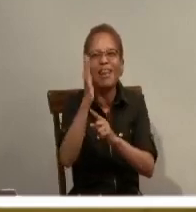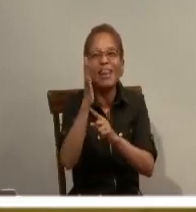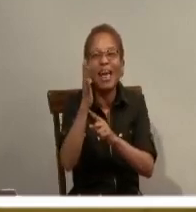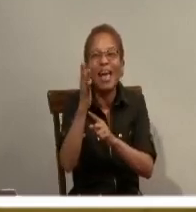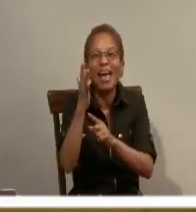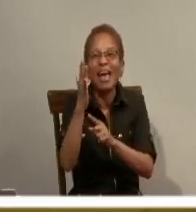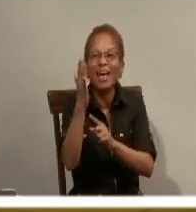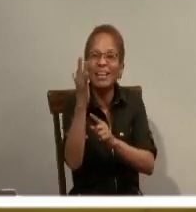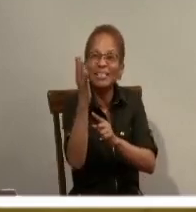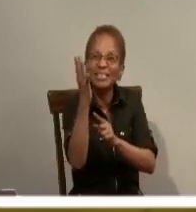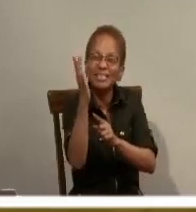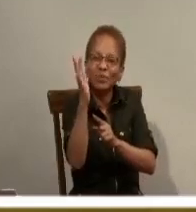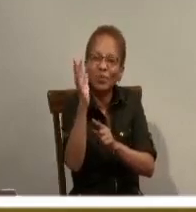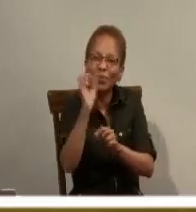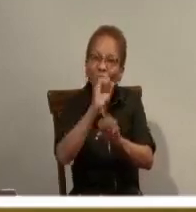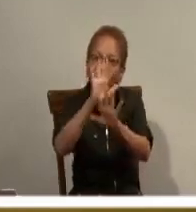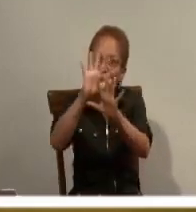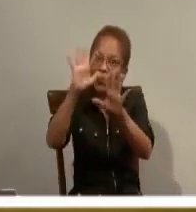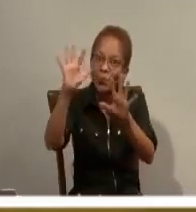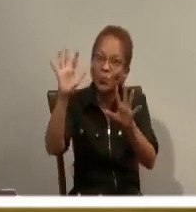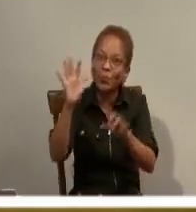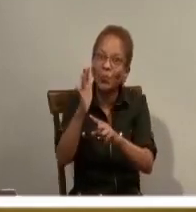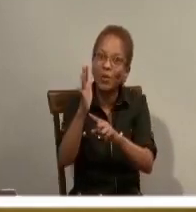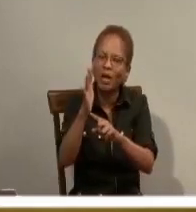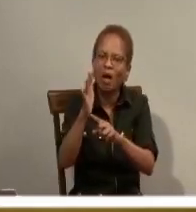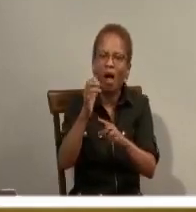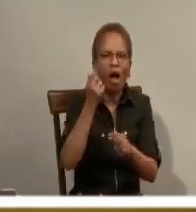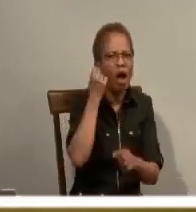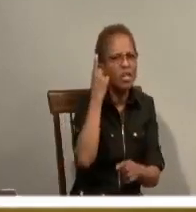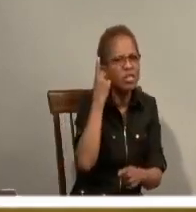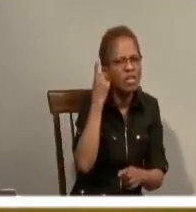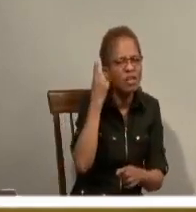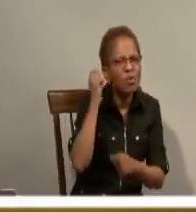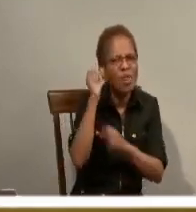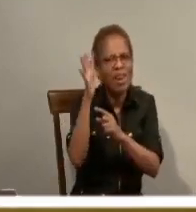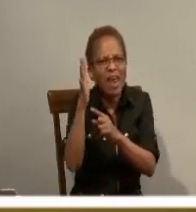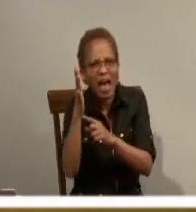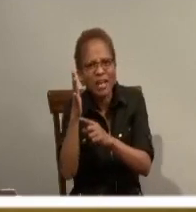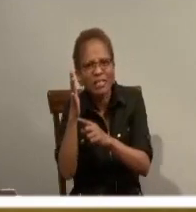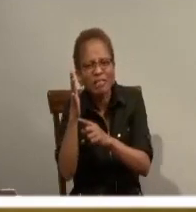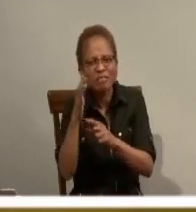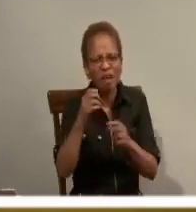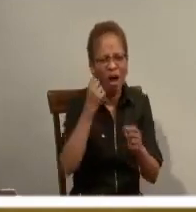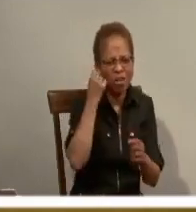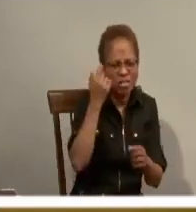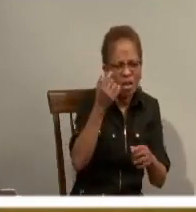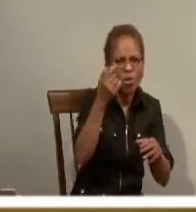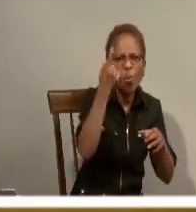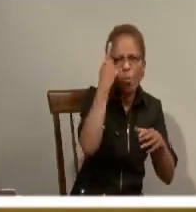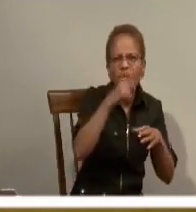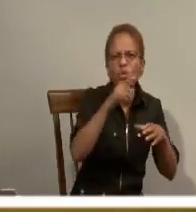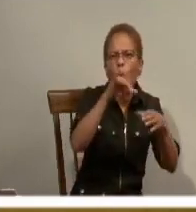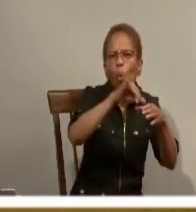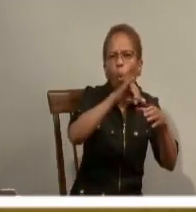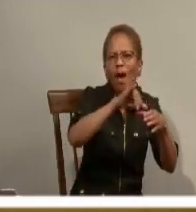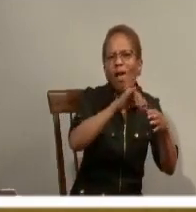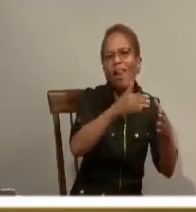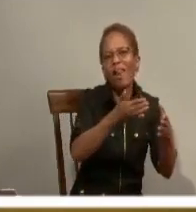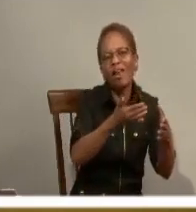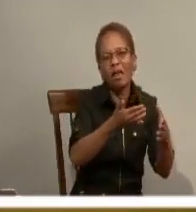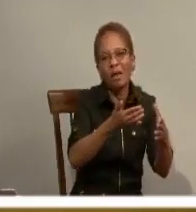is. And we better understand what the oil is. Because that's what will determine whether we're bright